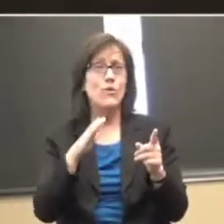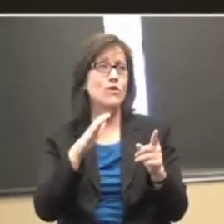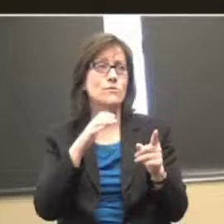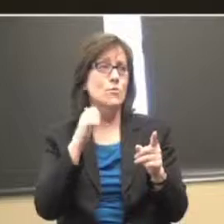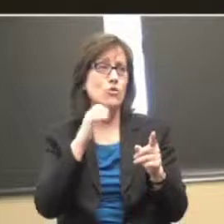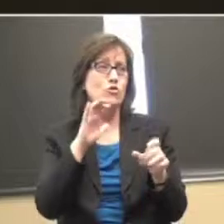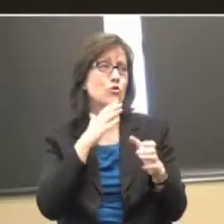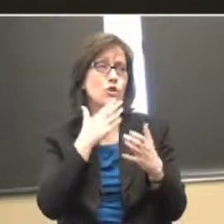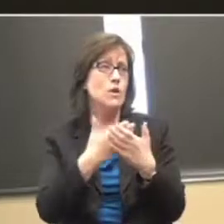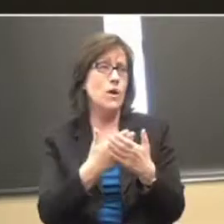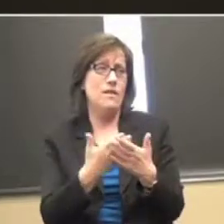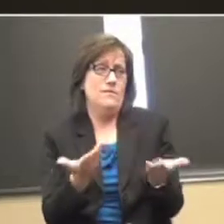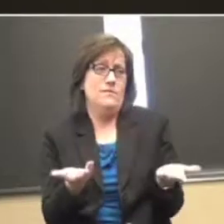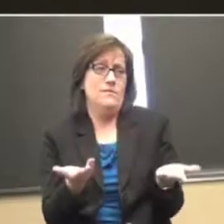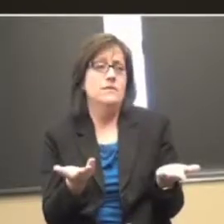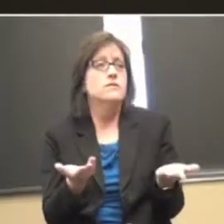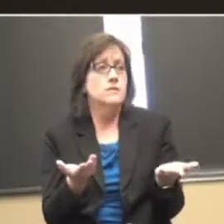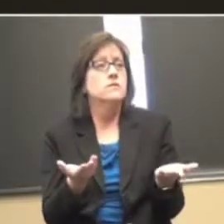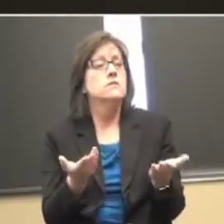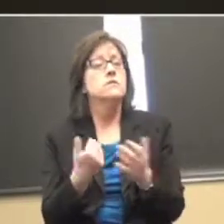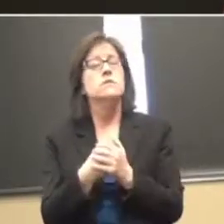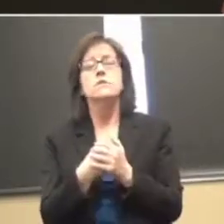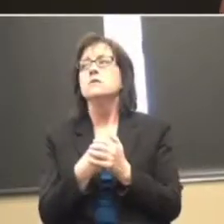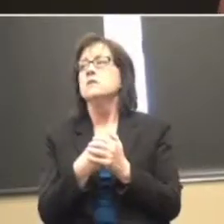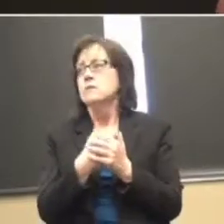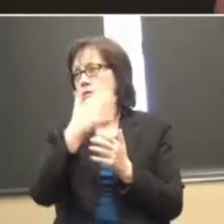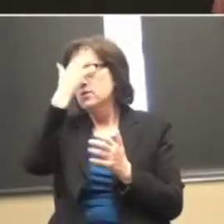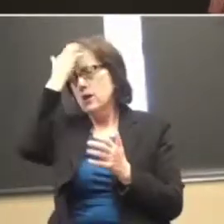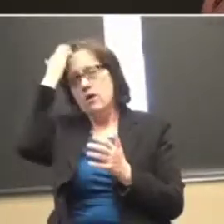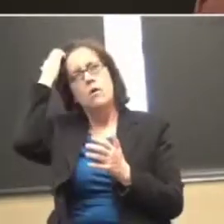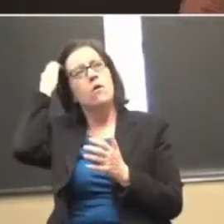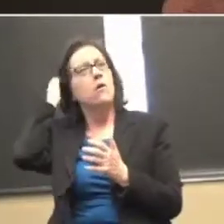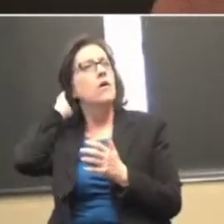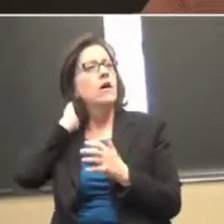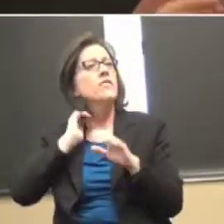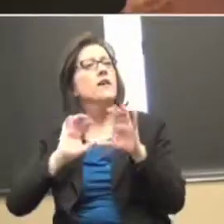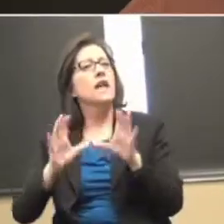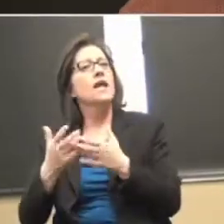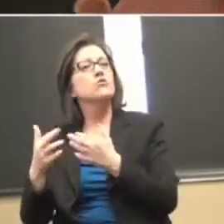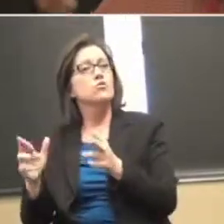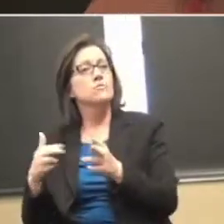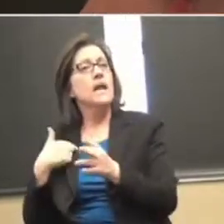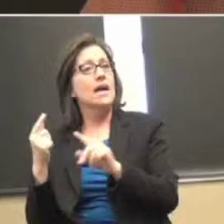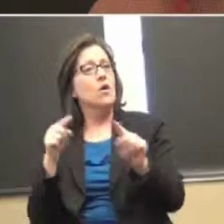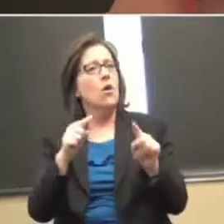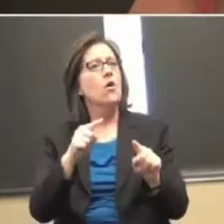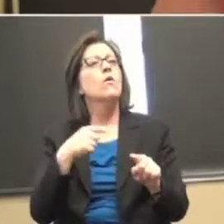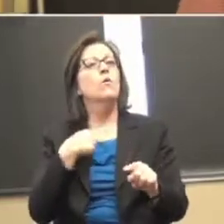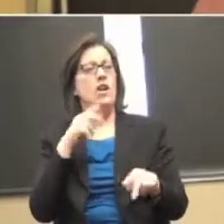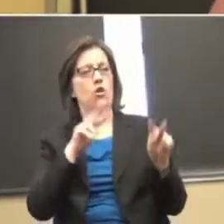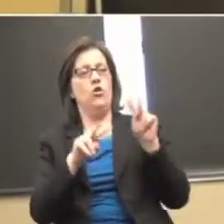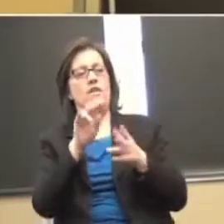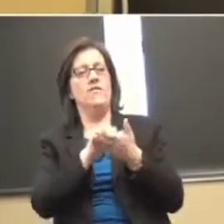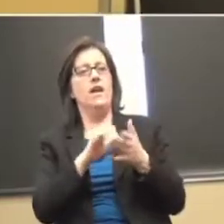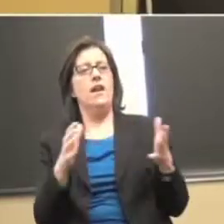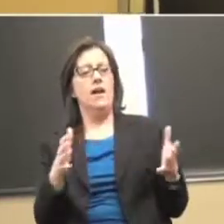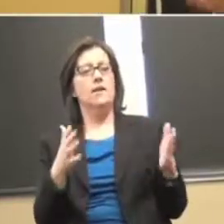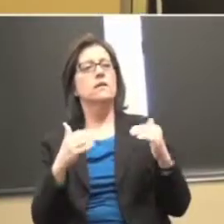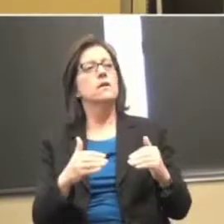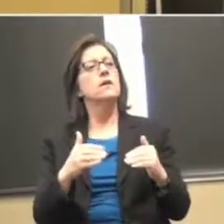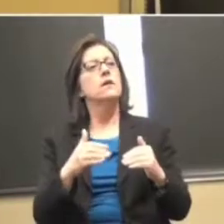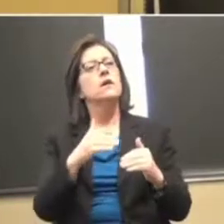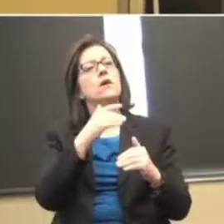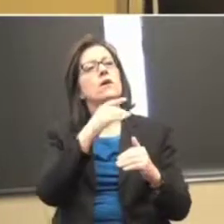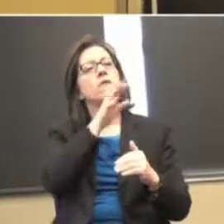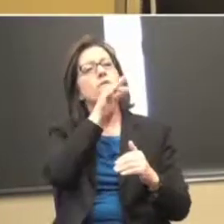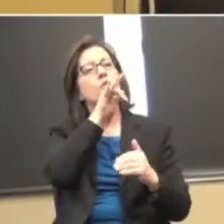So, that may, so we look at that a lot in classrooms that I'm in. And we want to talk about, well, all right, then what is, what do we mean by a verbal praise for